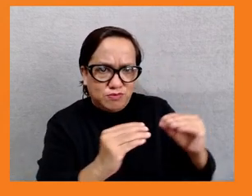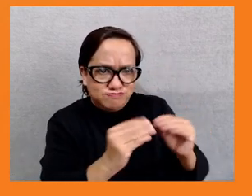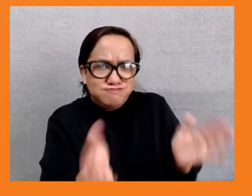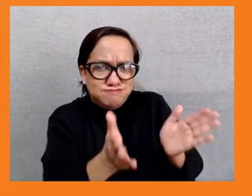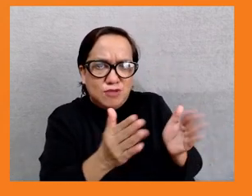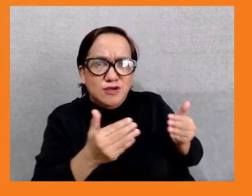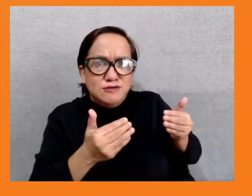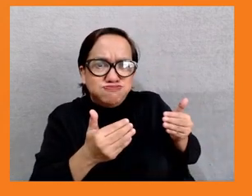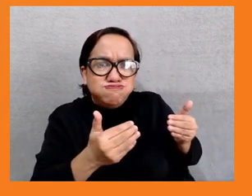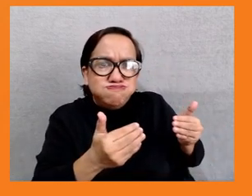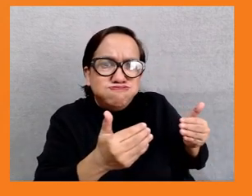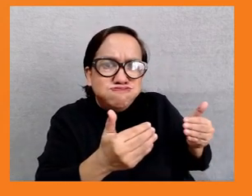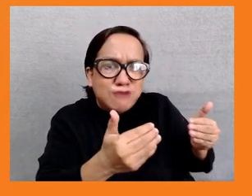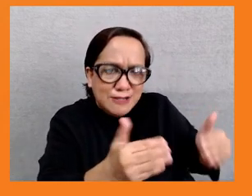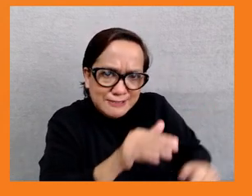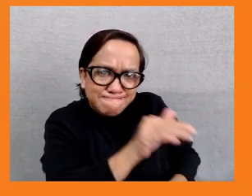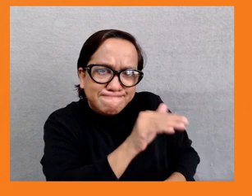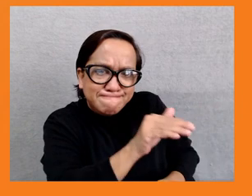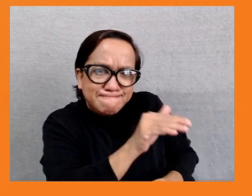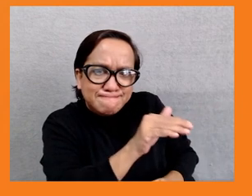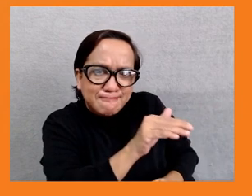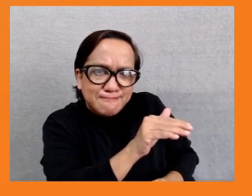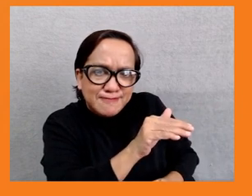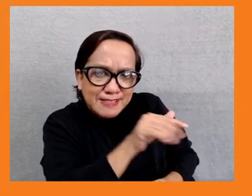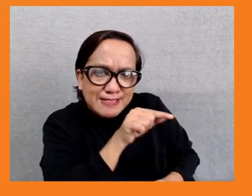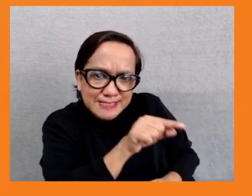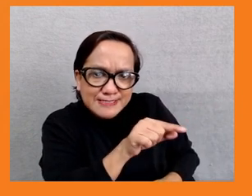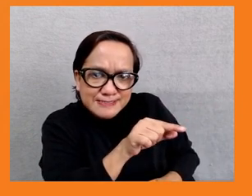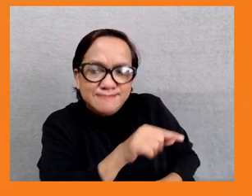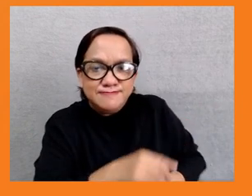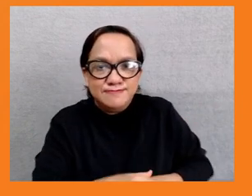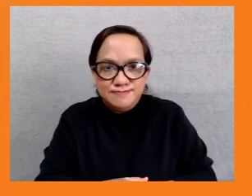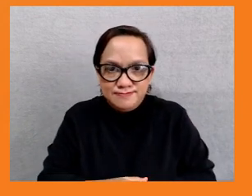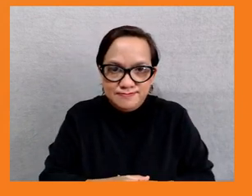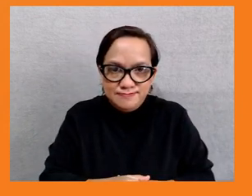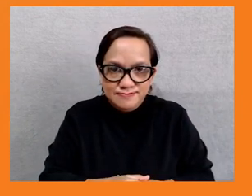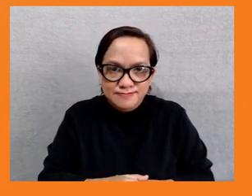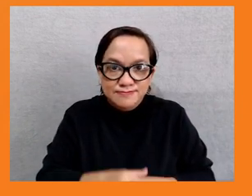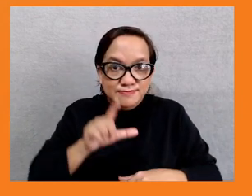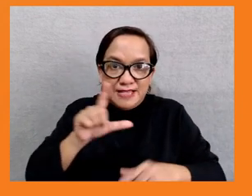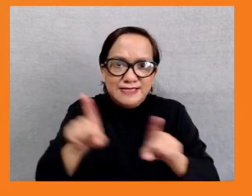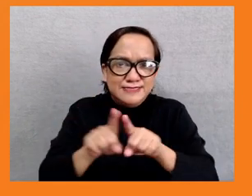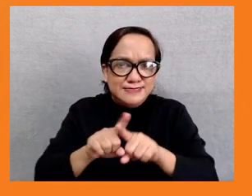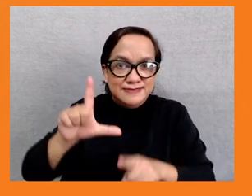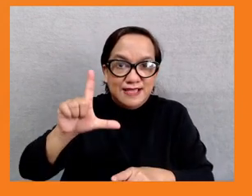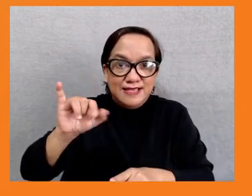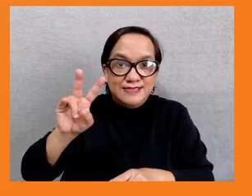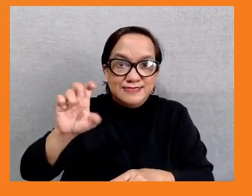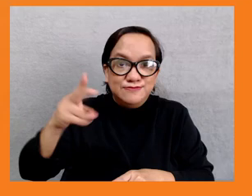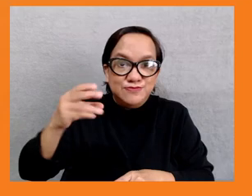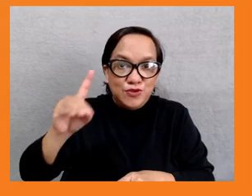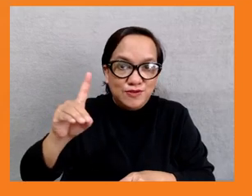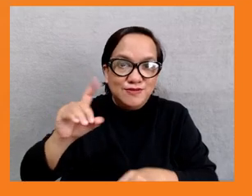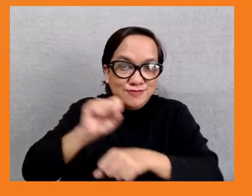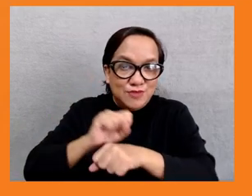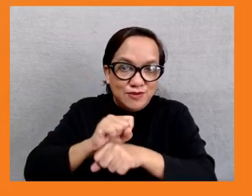which integrates social protection, livelihood promotion, financial inclusion, social empowerment, all of these interventions combined to